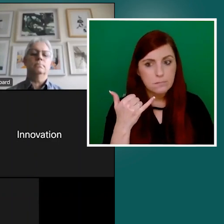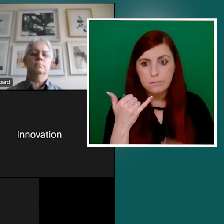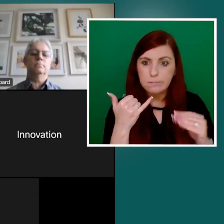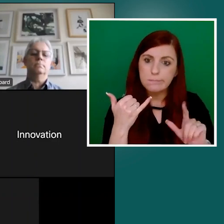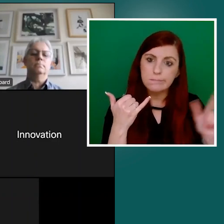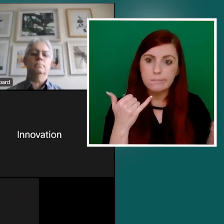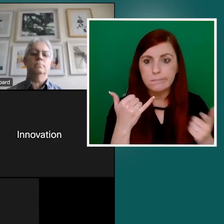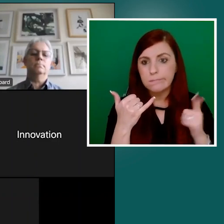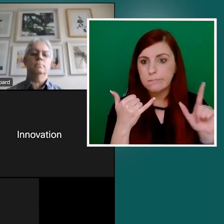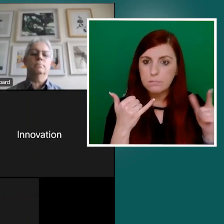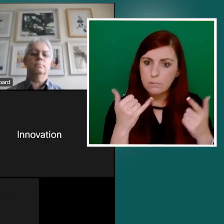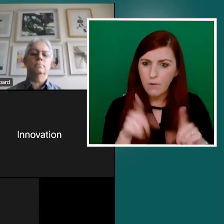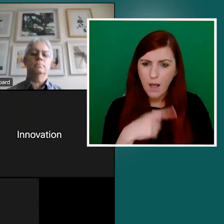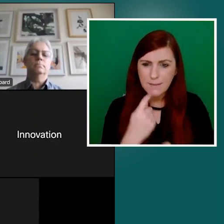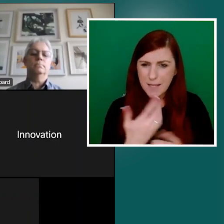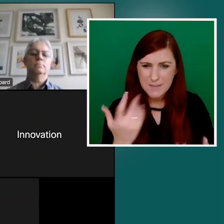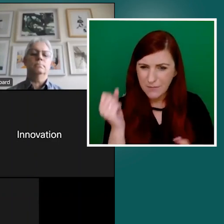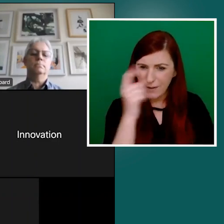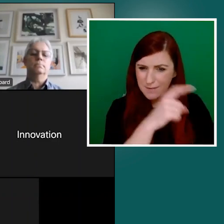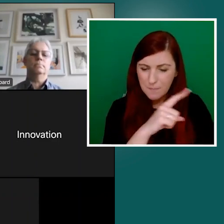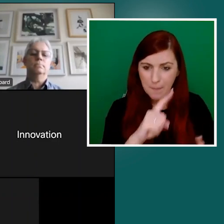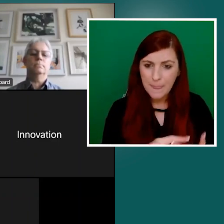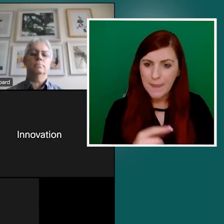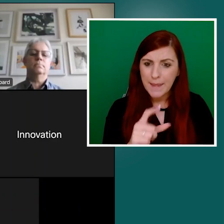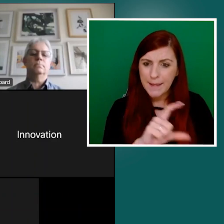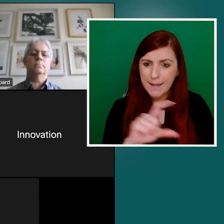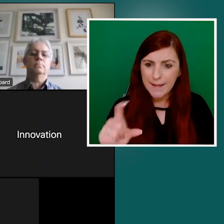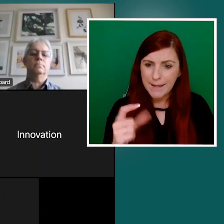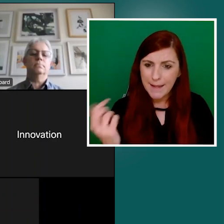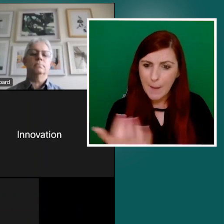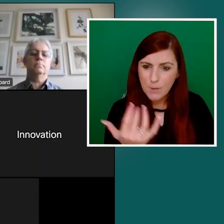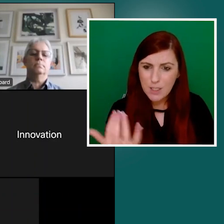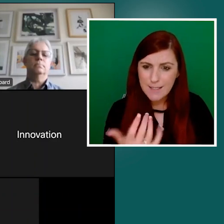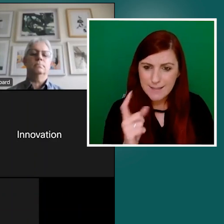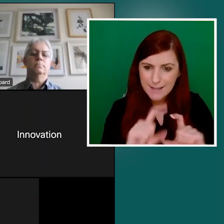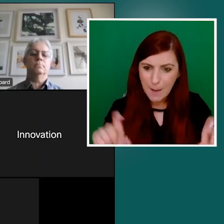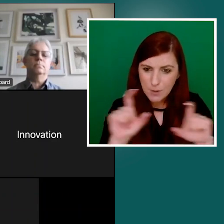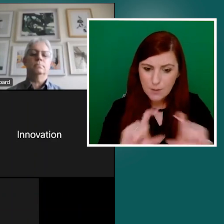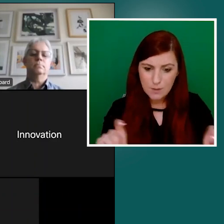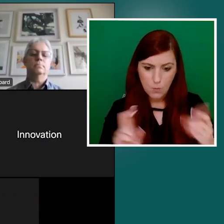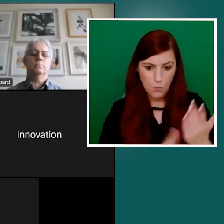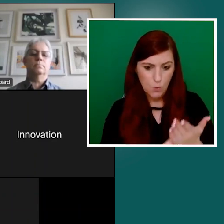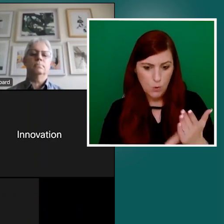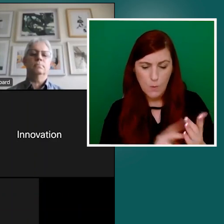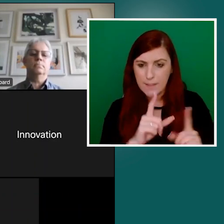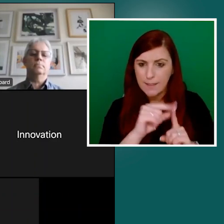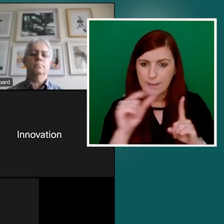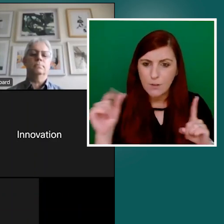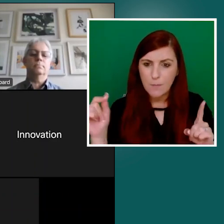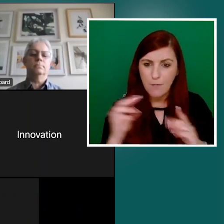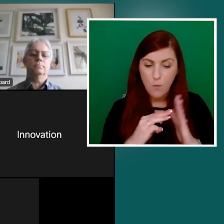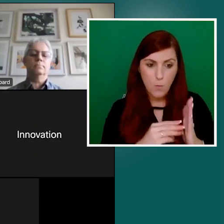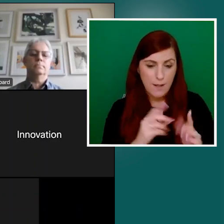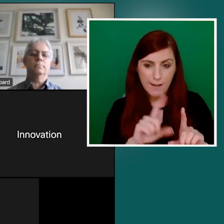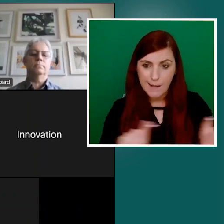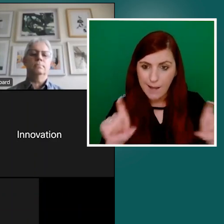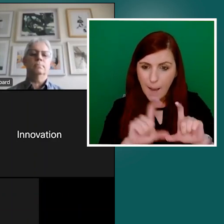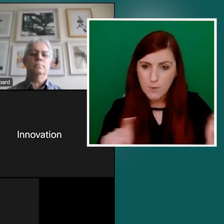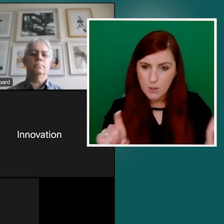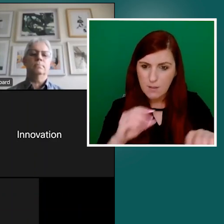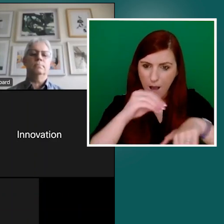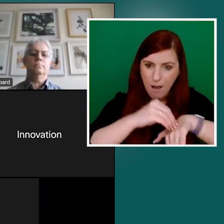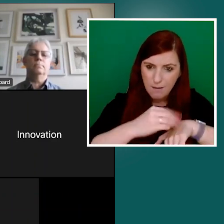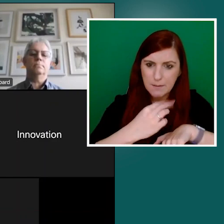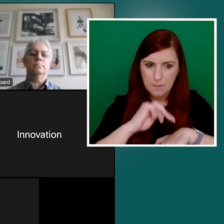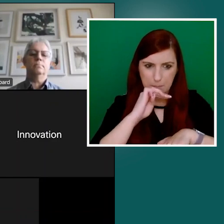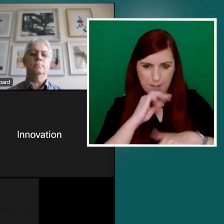Captions, digital audio. We have it here today. We're using a digital platform with captions enabled. This supports a wide range